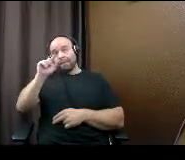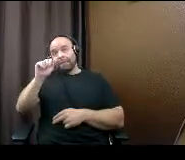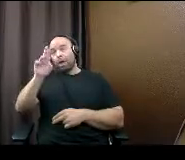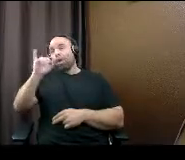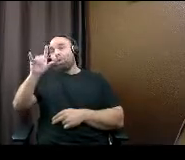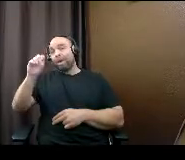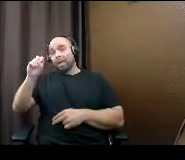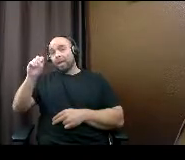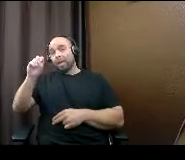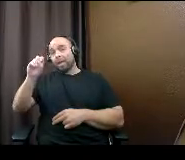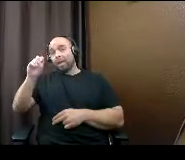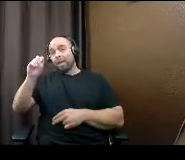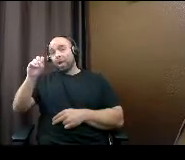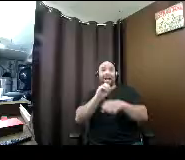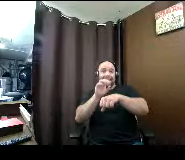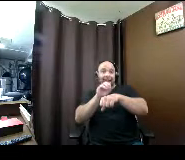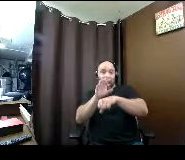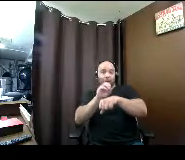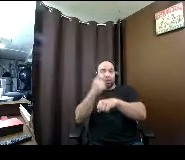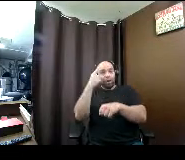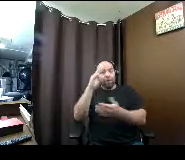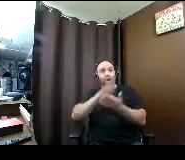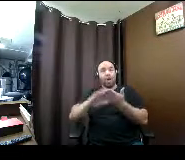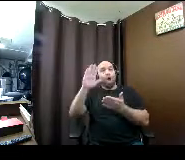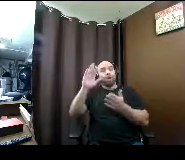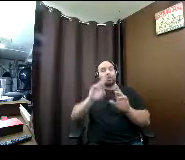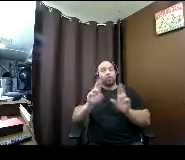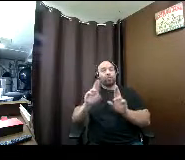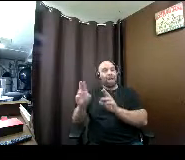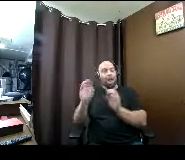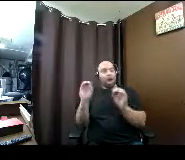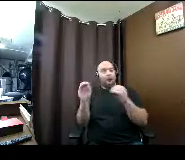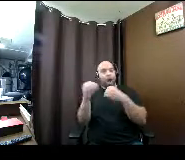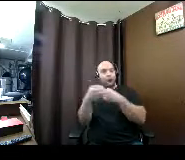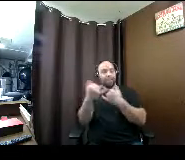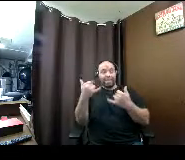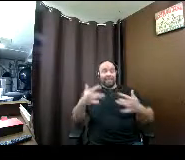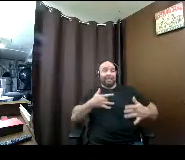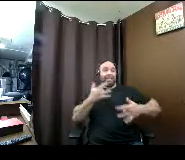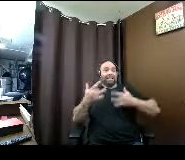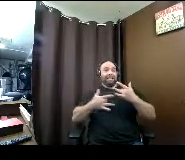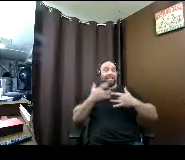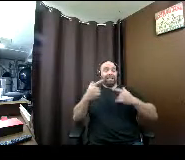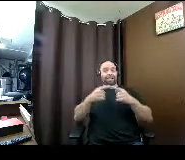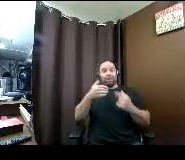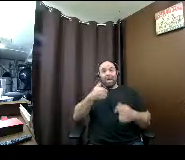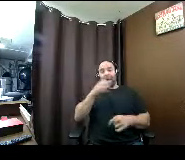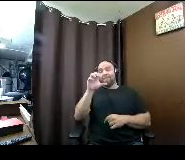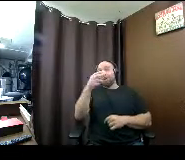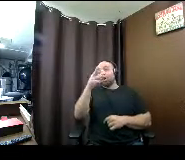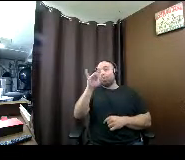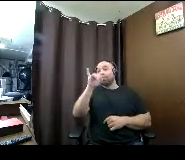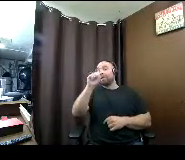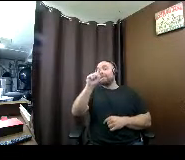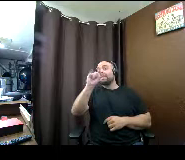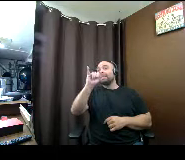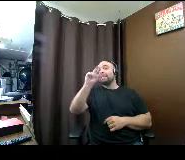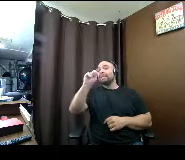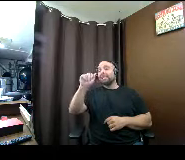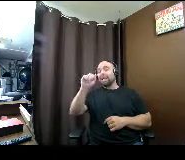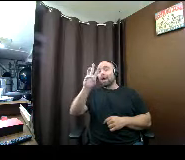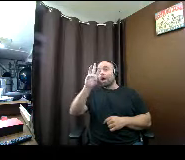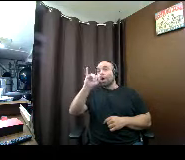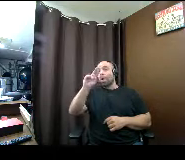seattle public schools college and career readiness office and we are excited to have christina winstead from the washington student achievement